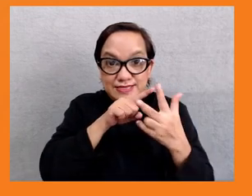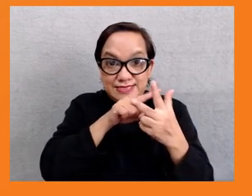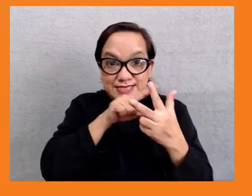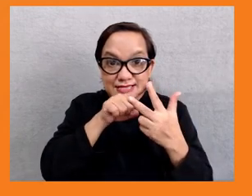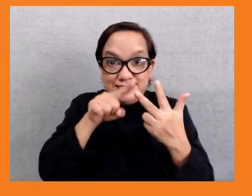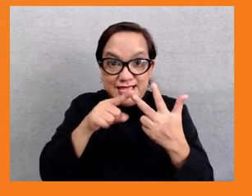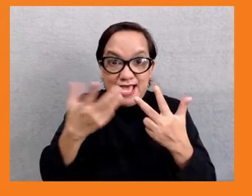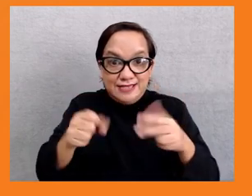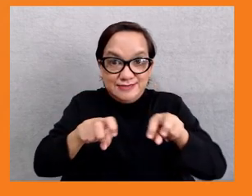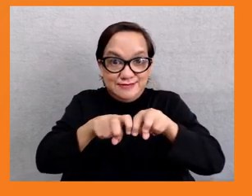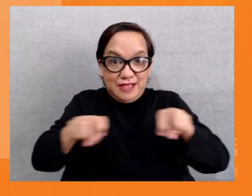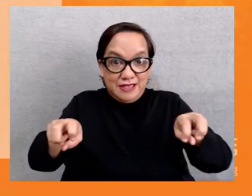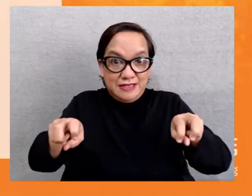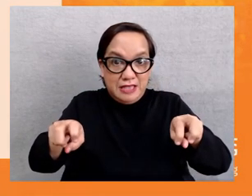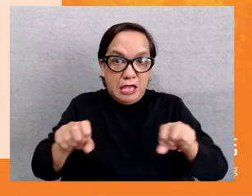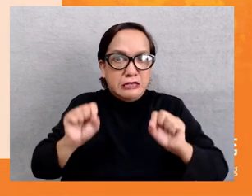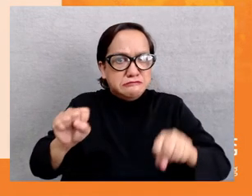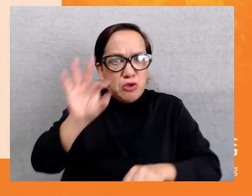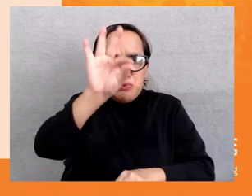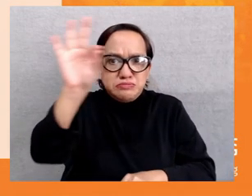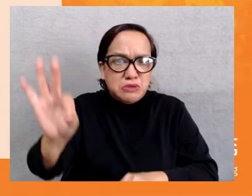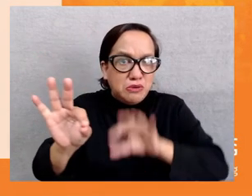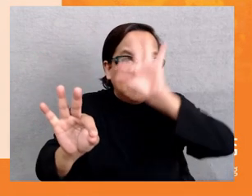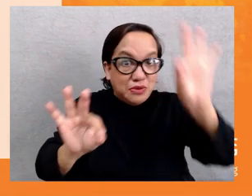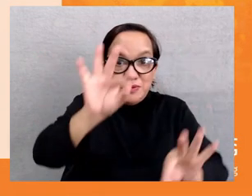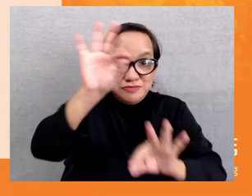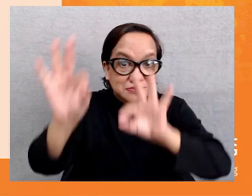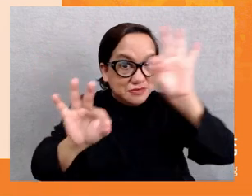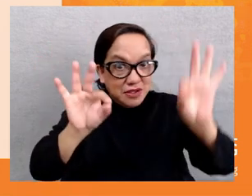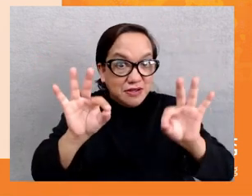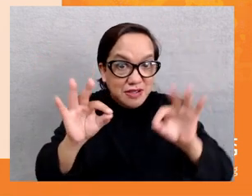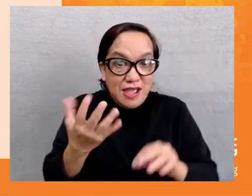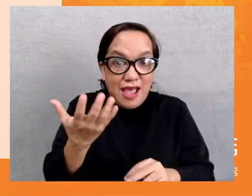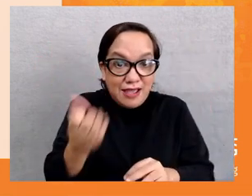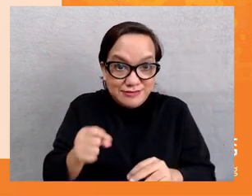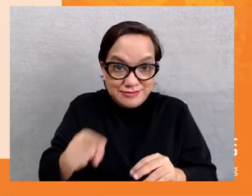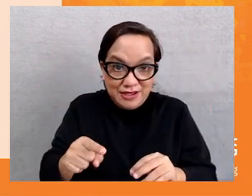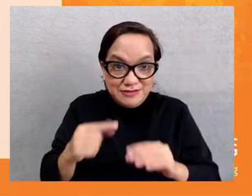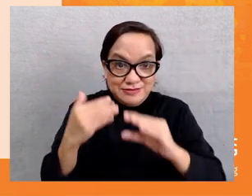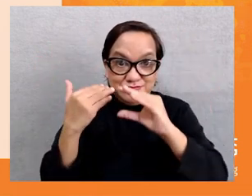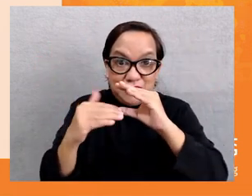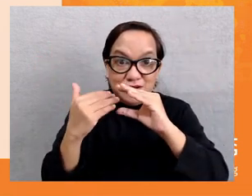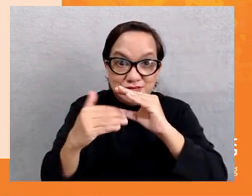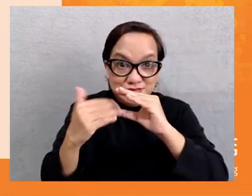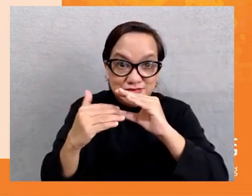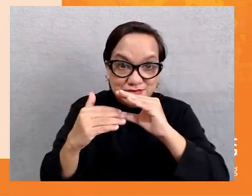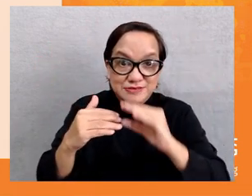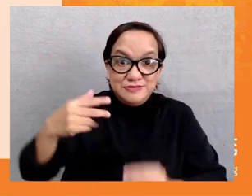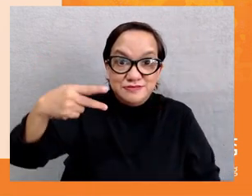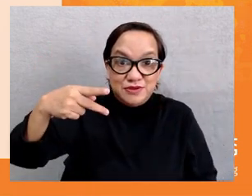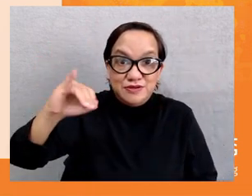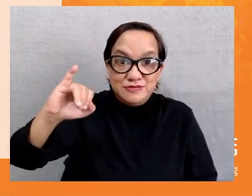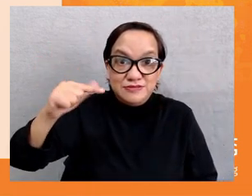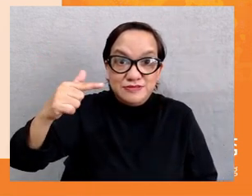We will be using Pigeonhole Live today for our Q&A session, which is a simple interactive mobile website where you can submit